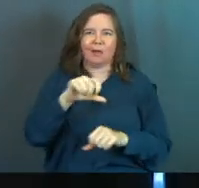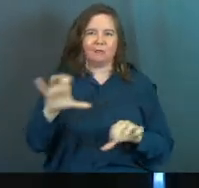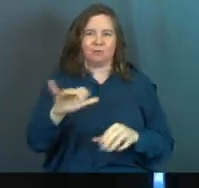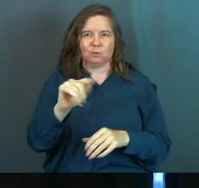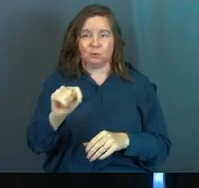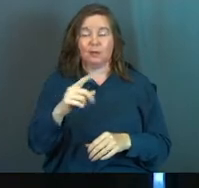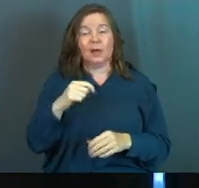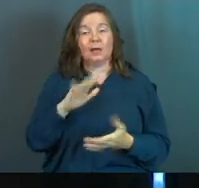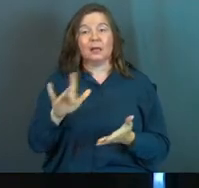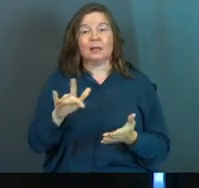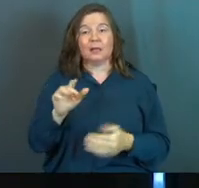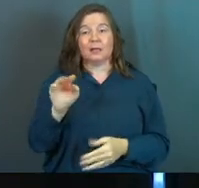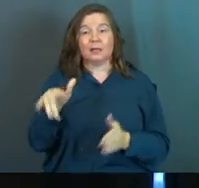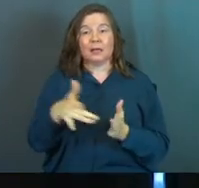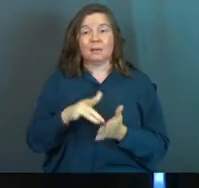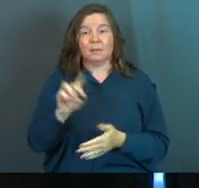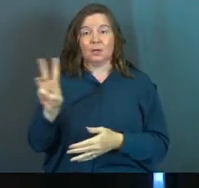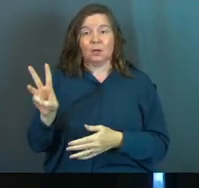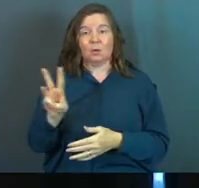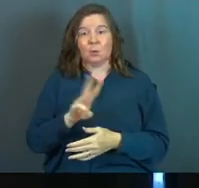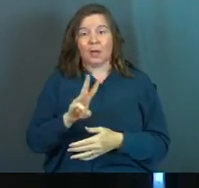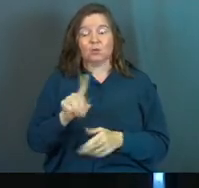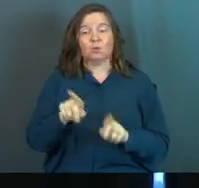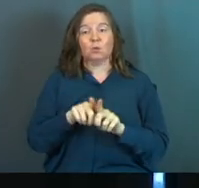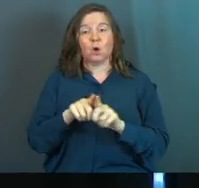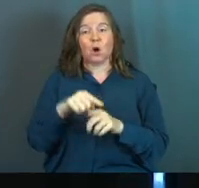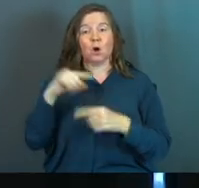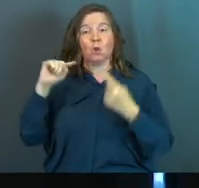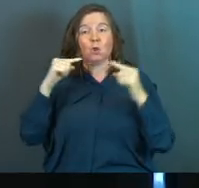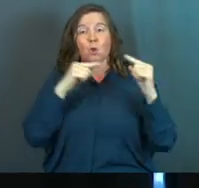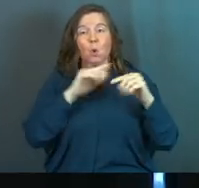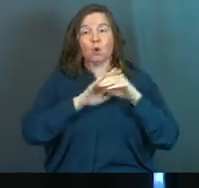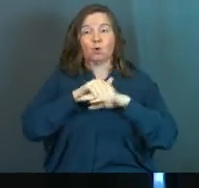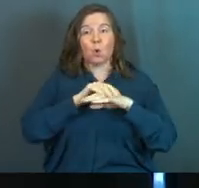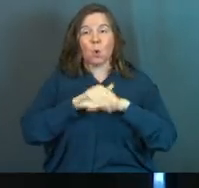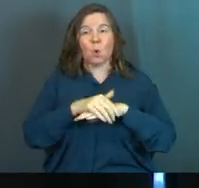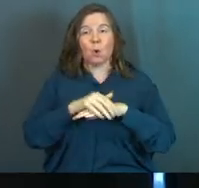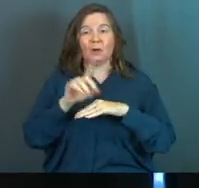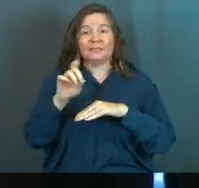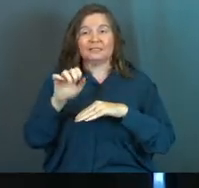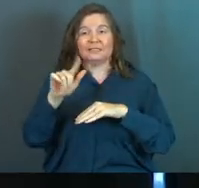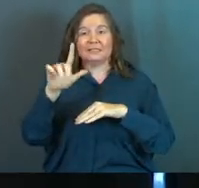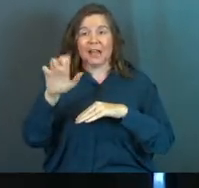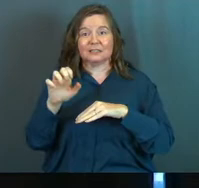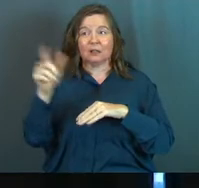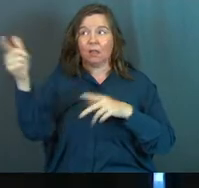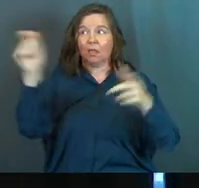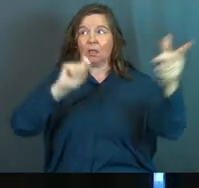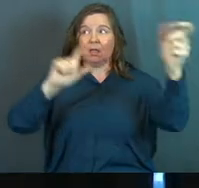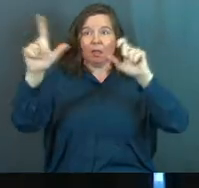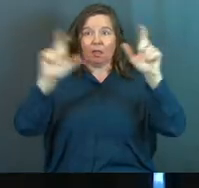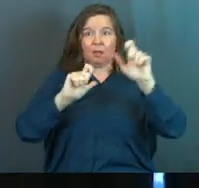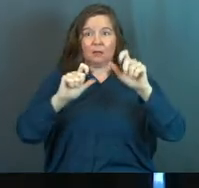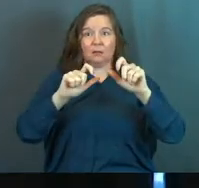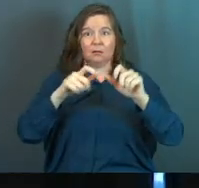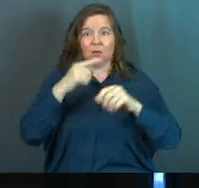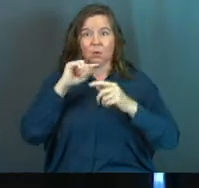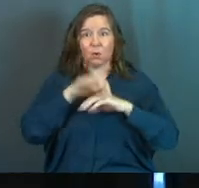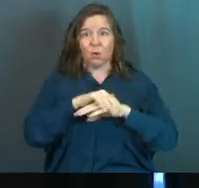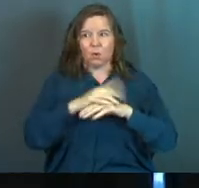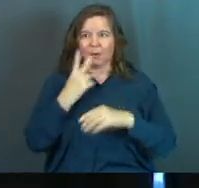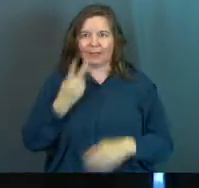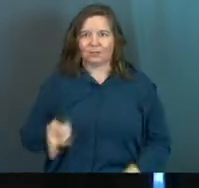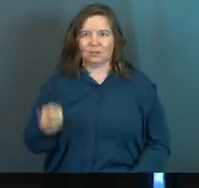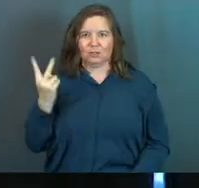it, and in the Midwest, you detassel corn because there's corn in the Midwest. Anybody want to know what detasseling is? We had two